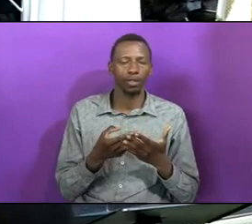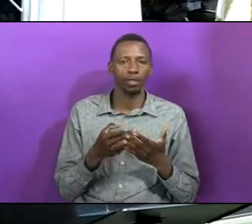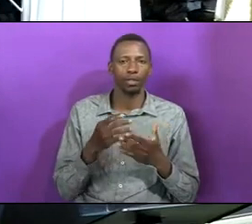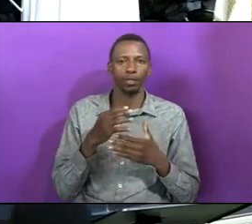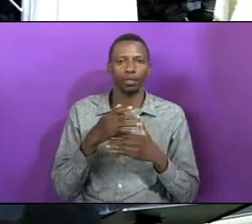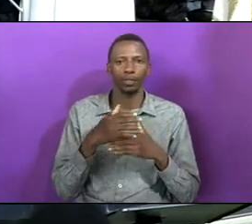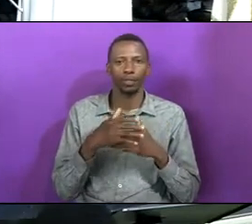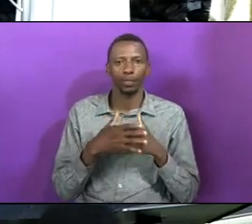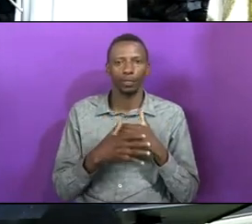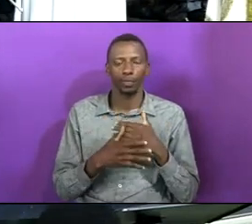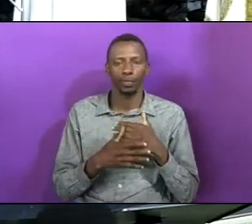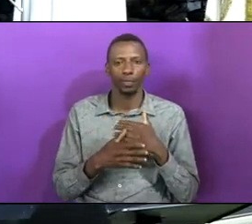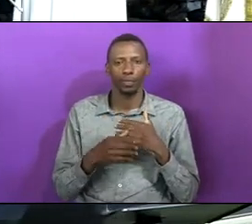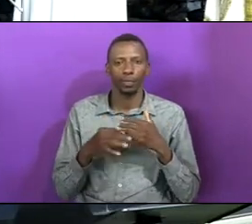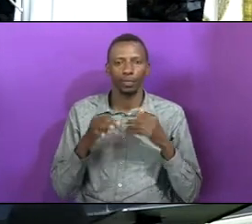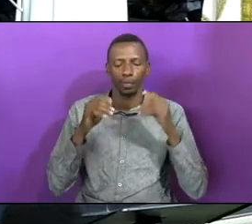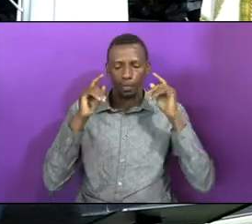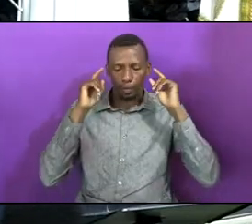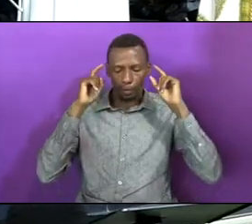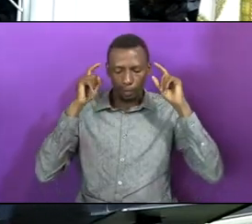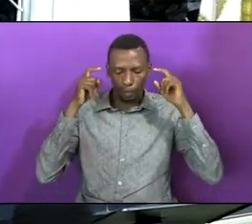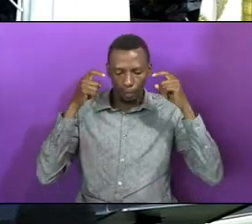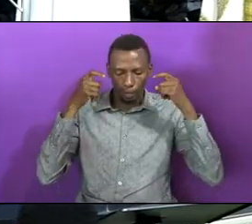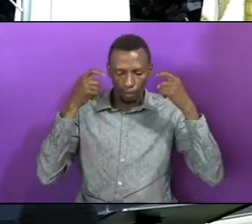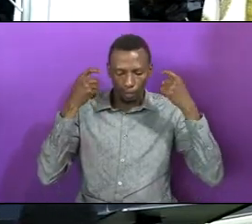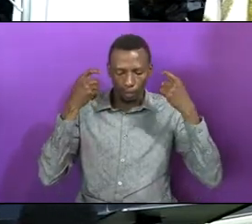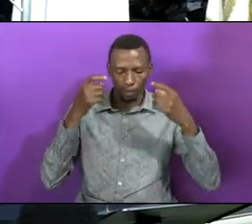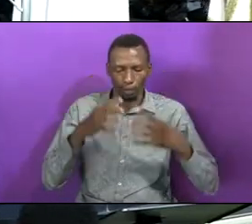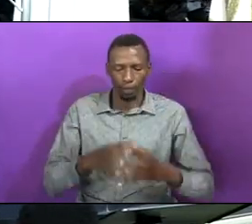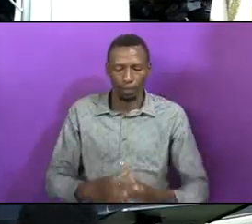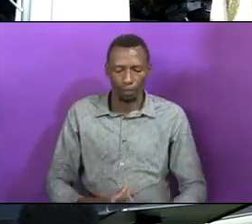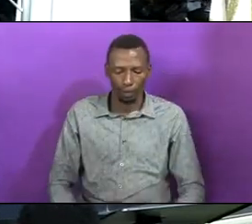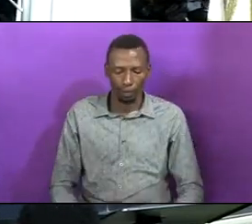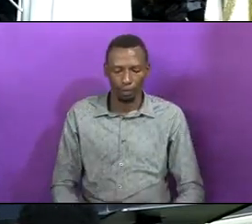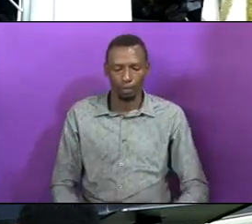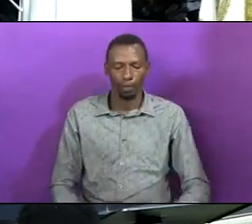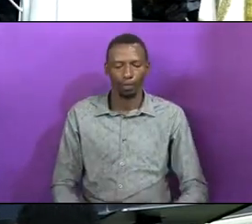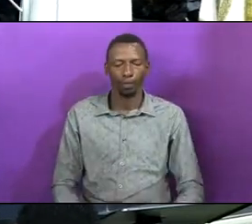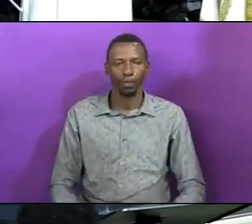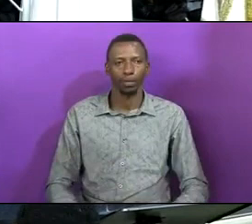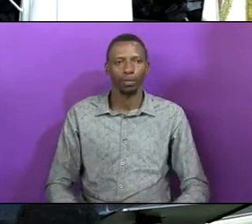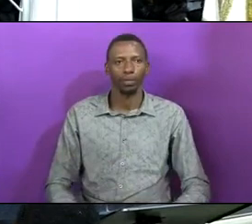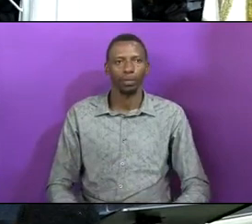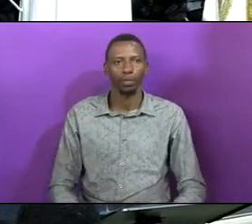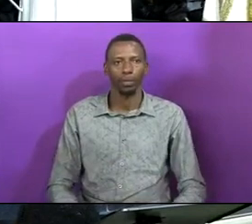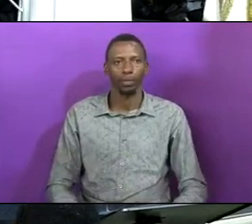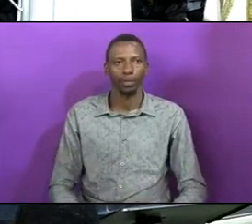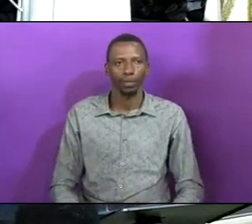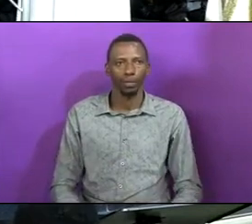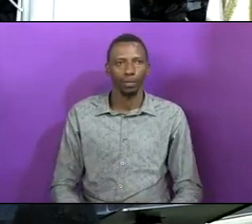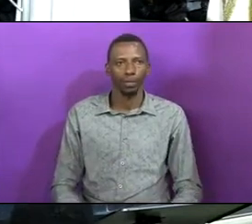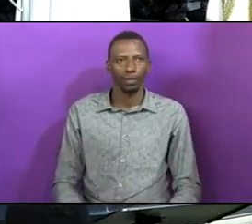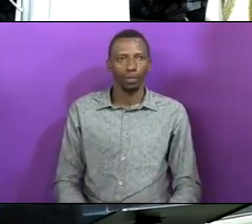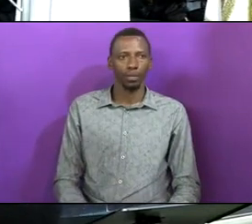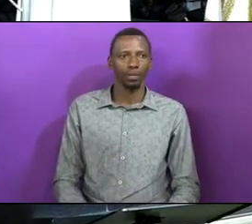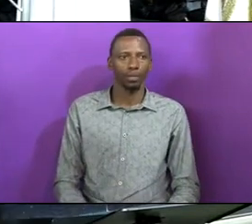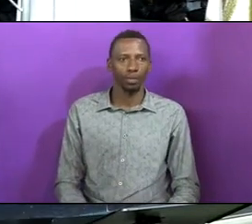precious blood of the Lamb. My sisters, now you can stand.